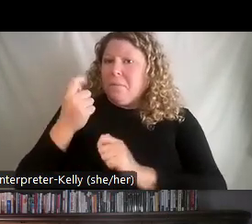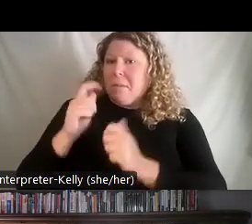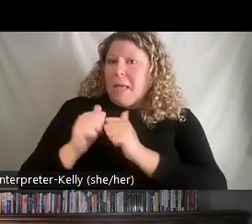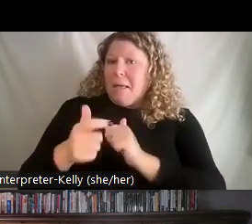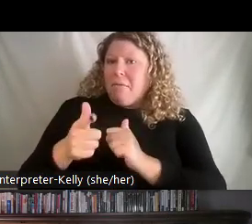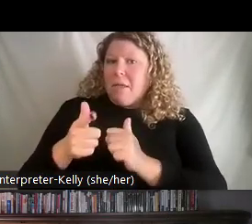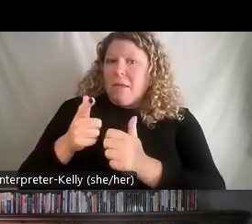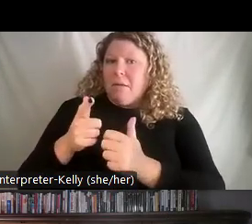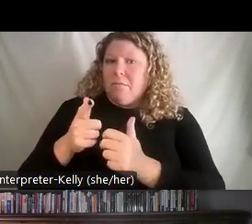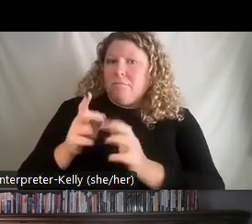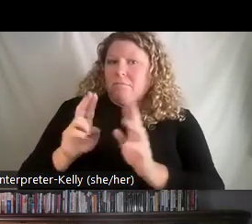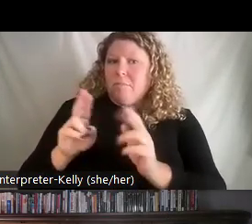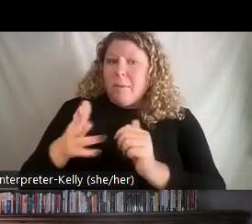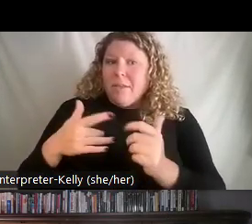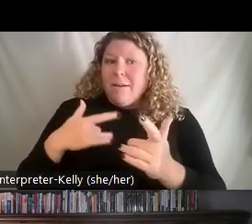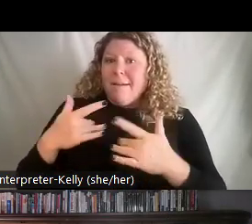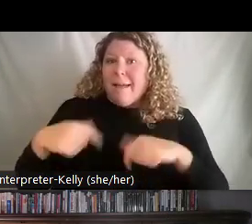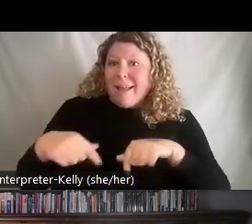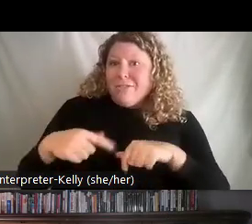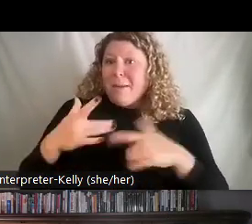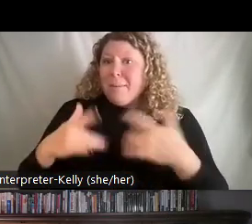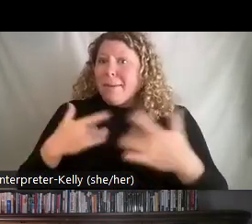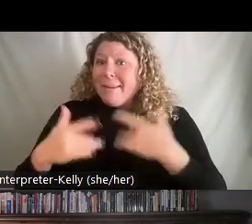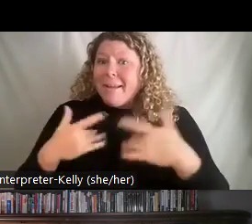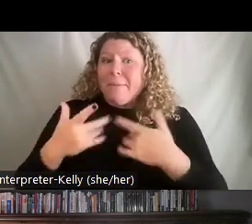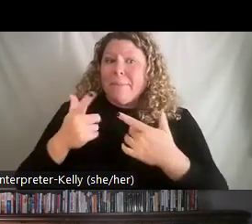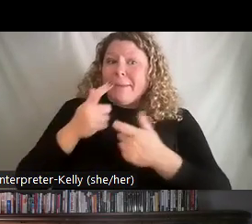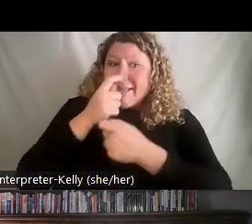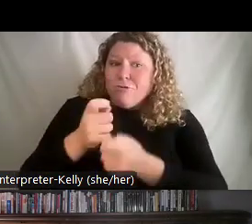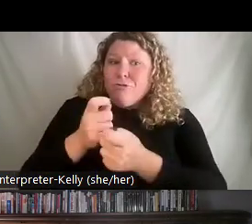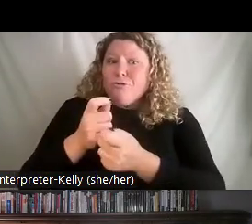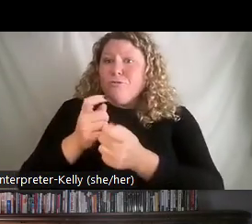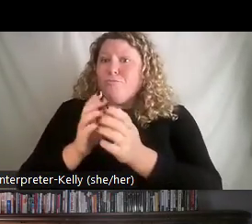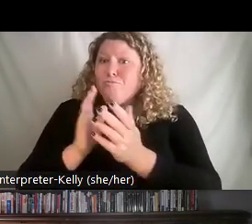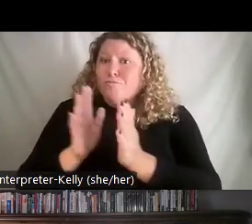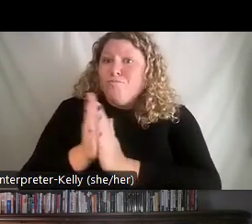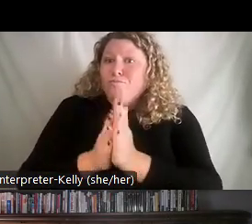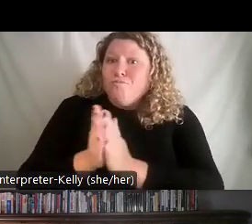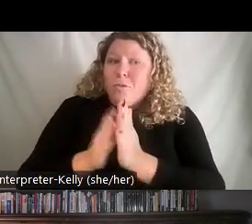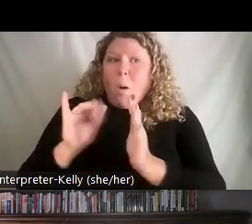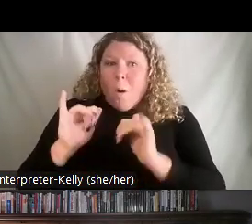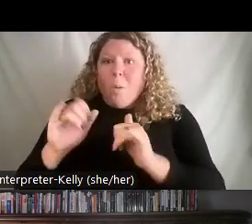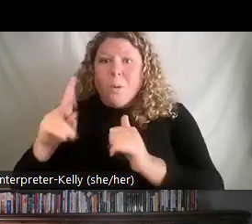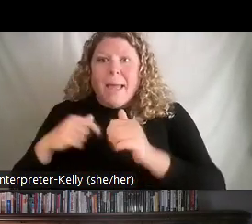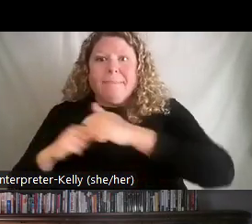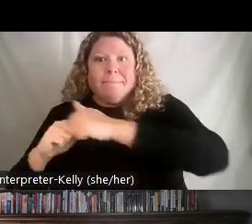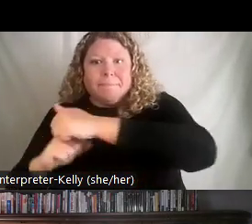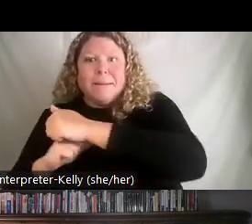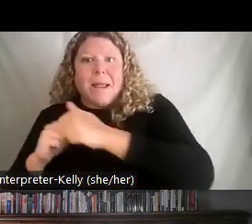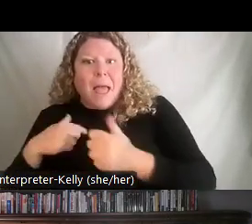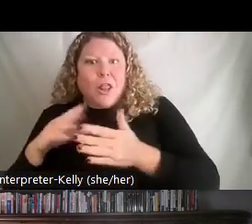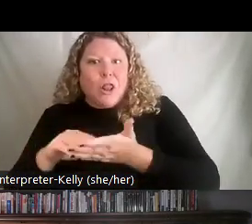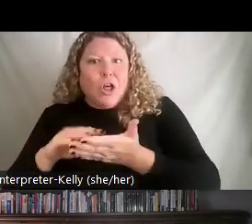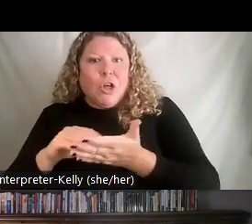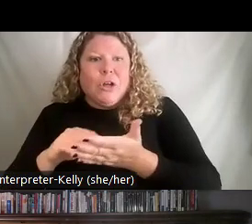you know, anxious or excited. They might be interested and responsive because, hey, I'm getting this, I understand this a little bit better. They're demonstrating a